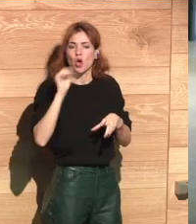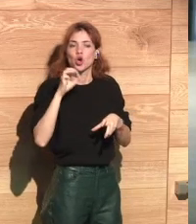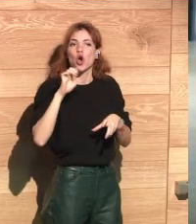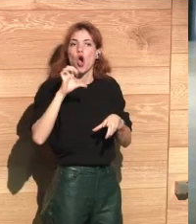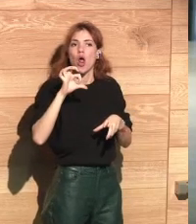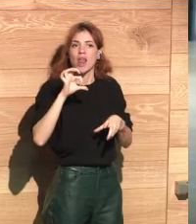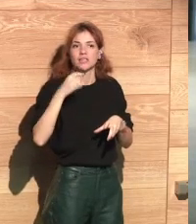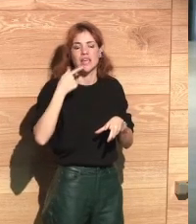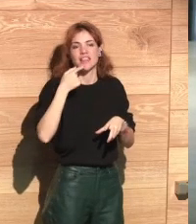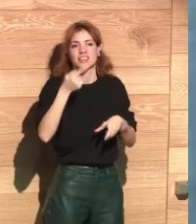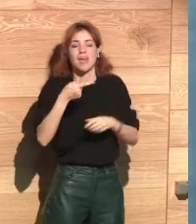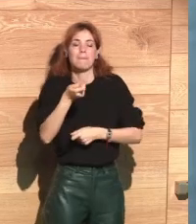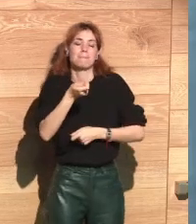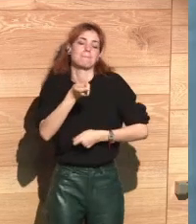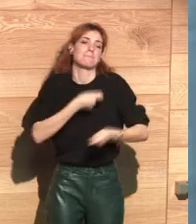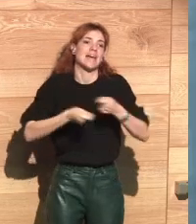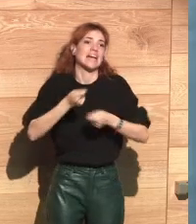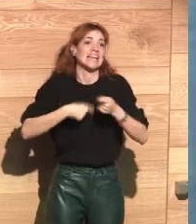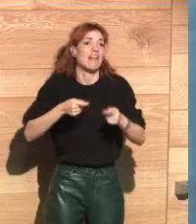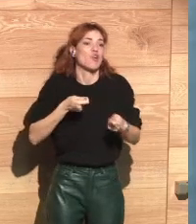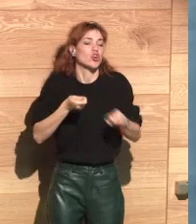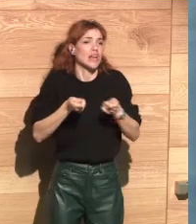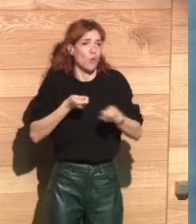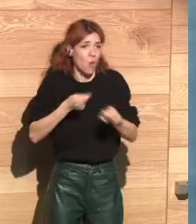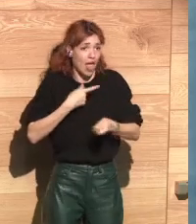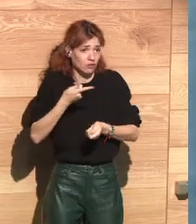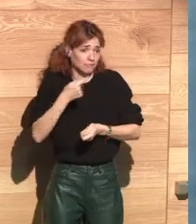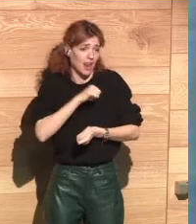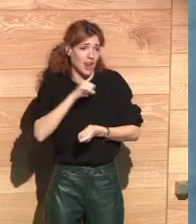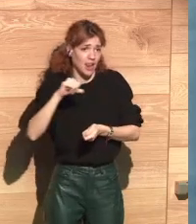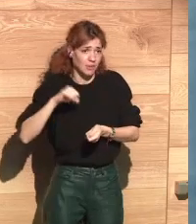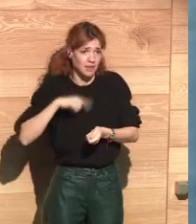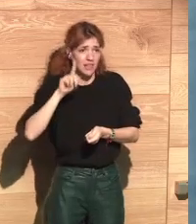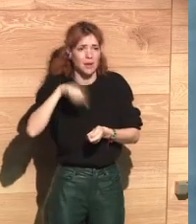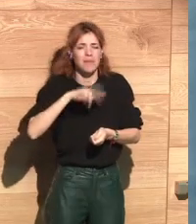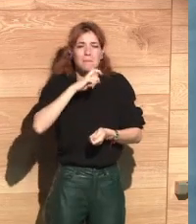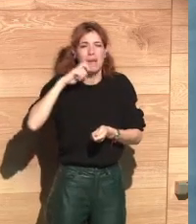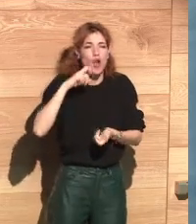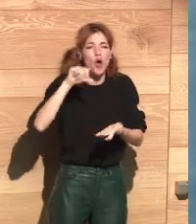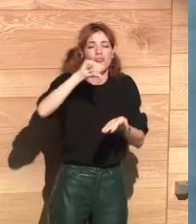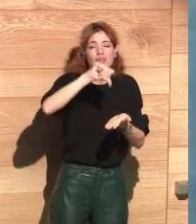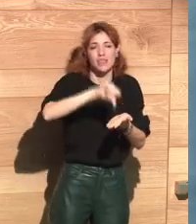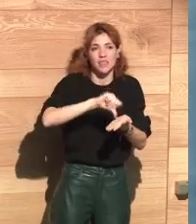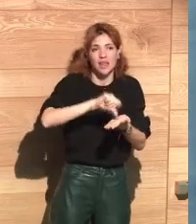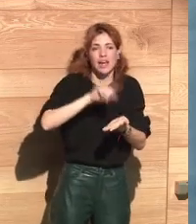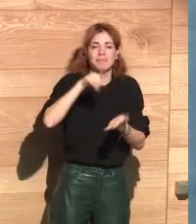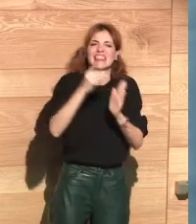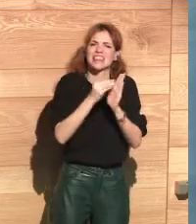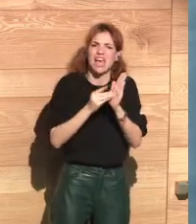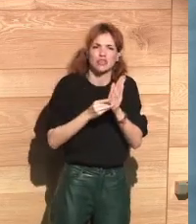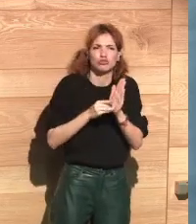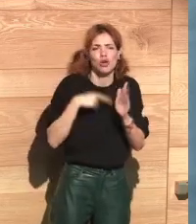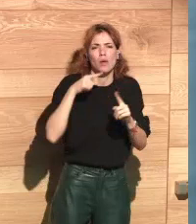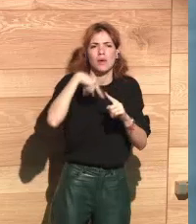where they talked about the regulated market of privacy and how important